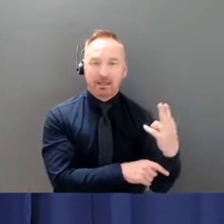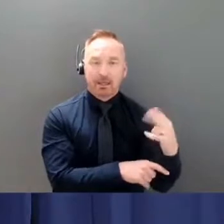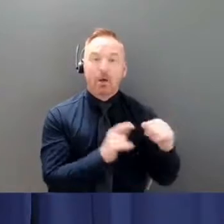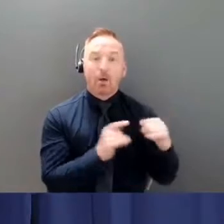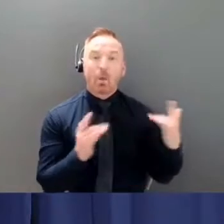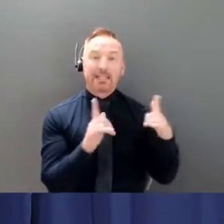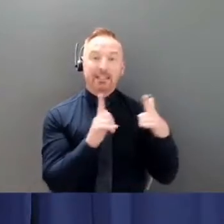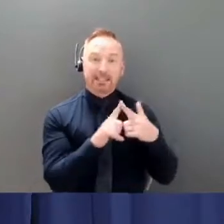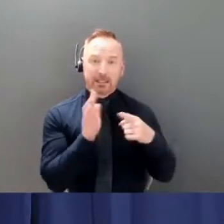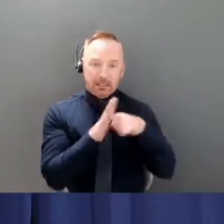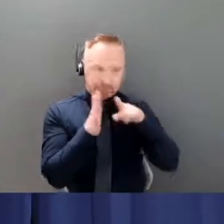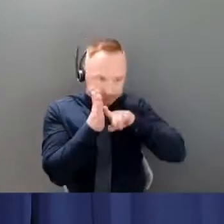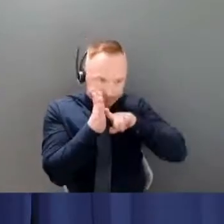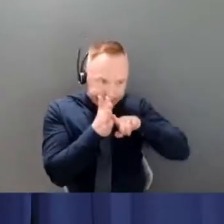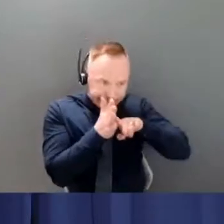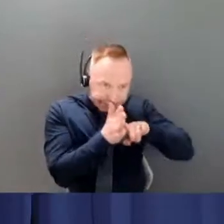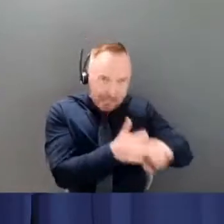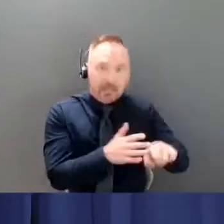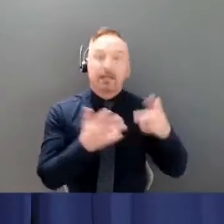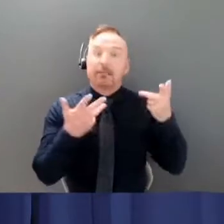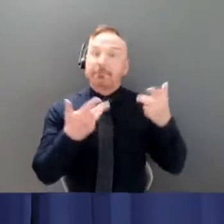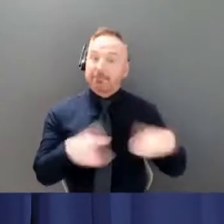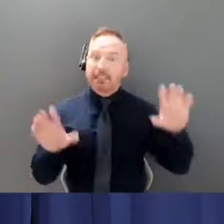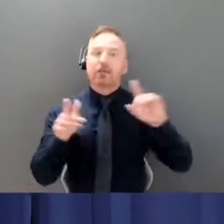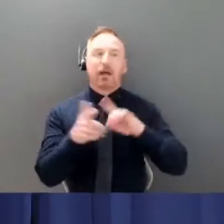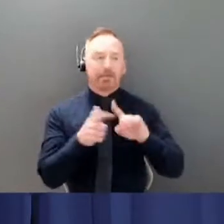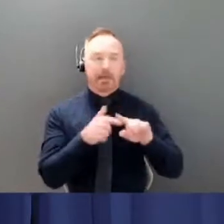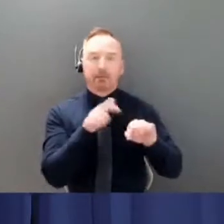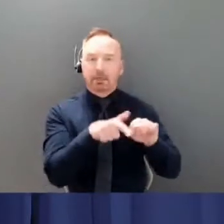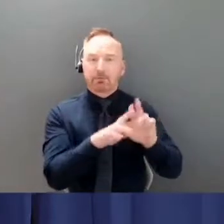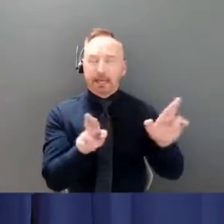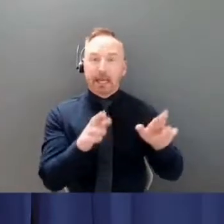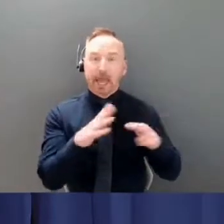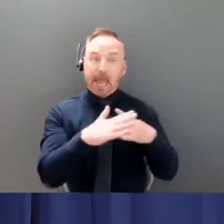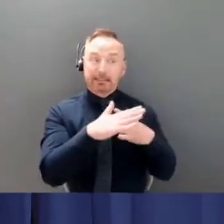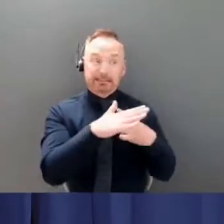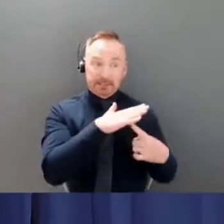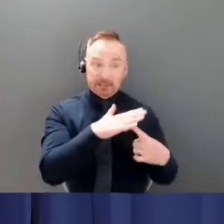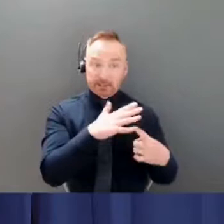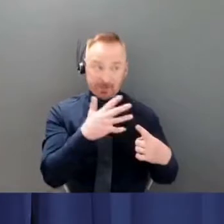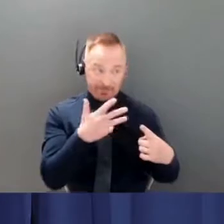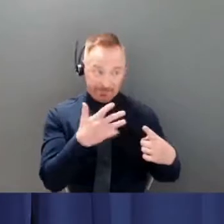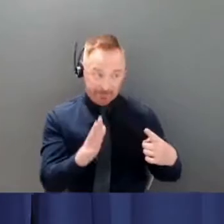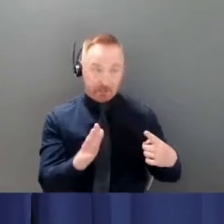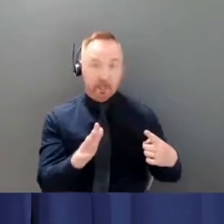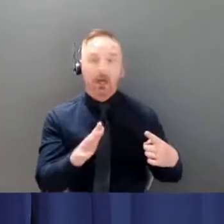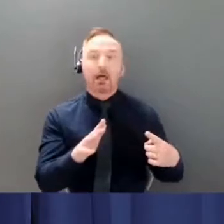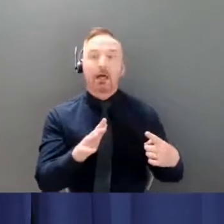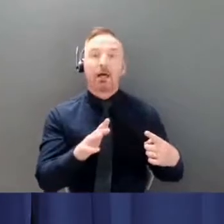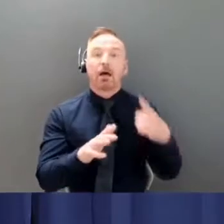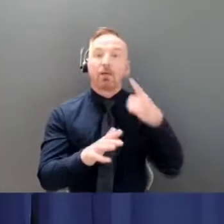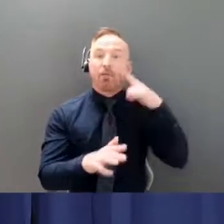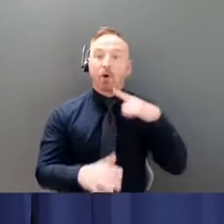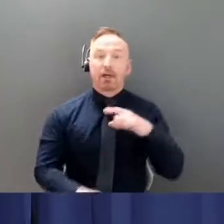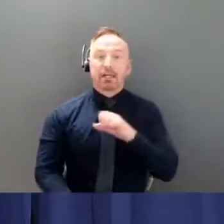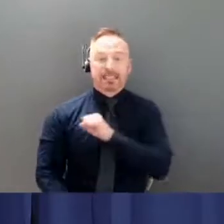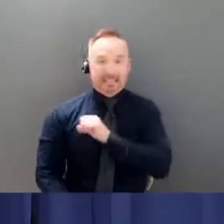investigations have been completed and once self-isolation has concluded for staff and children.